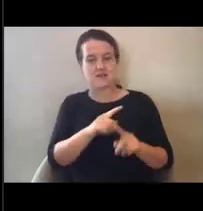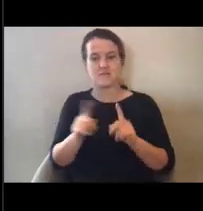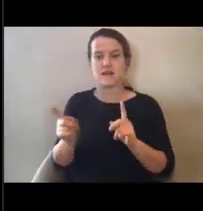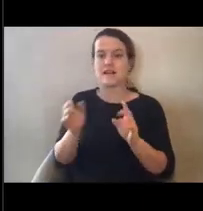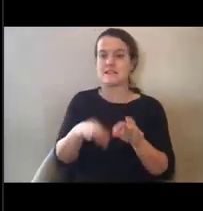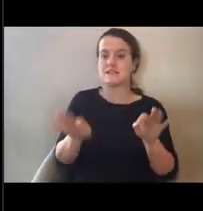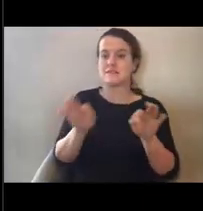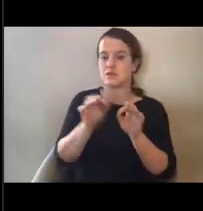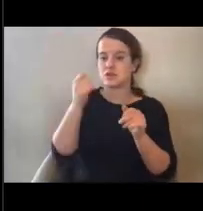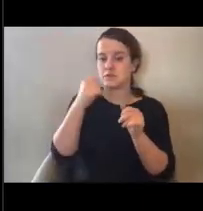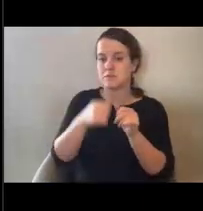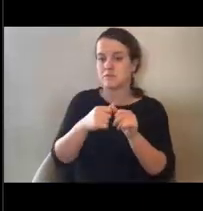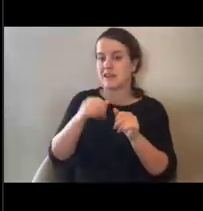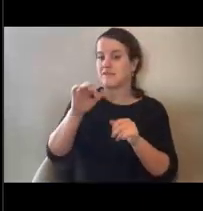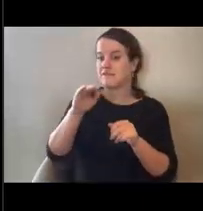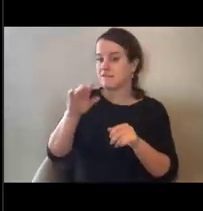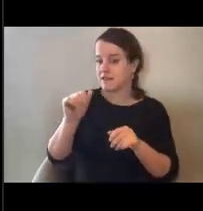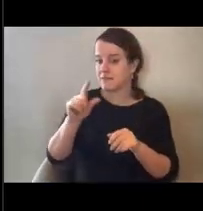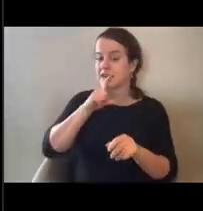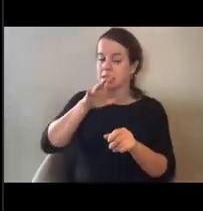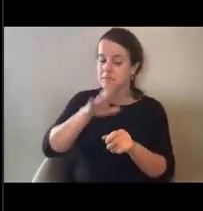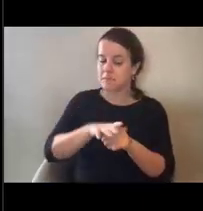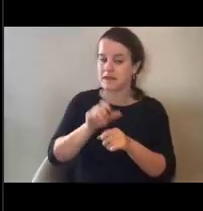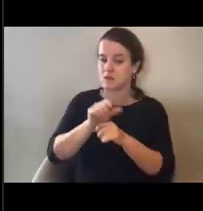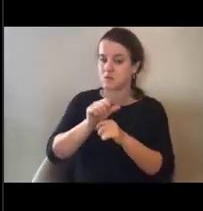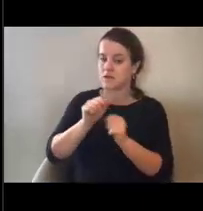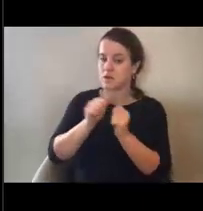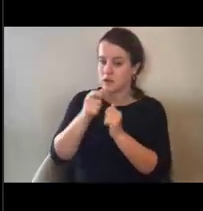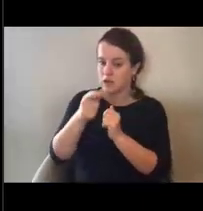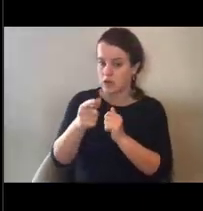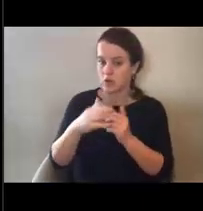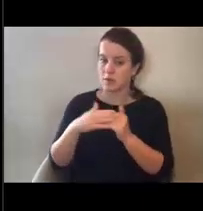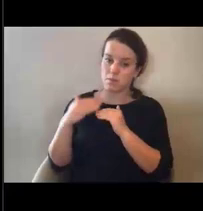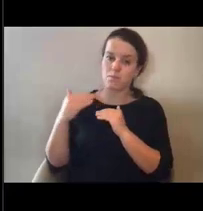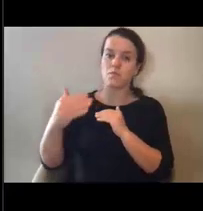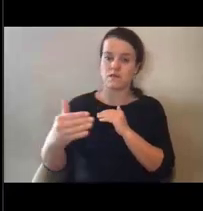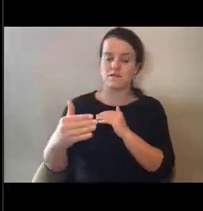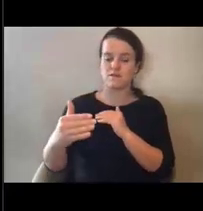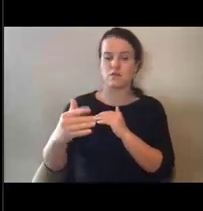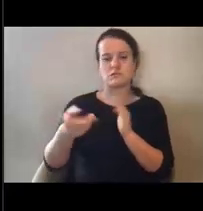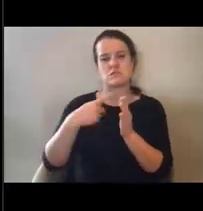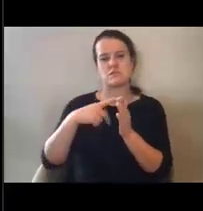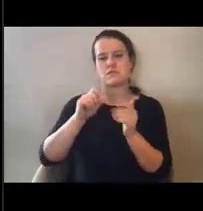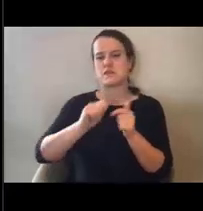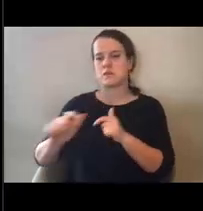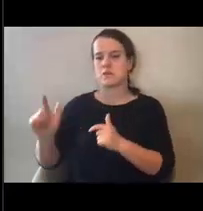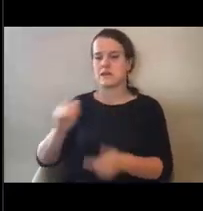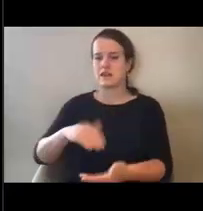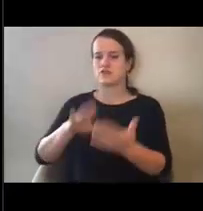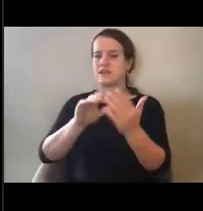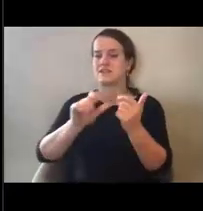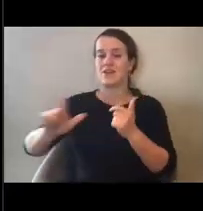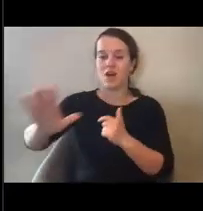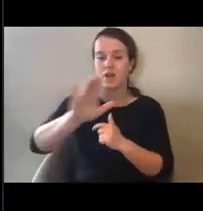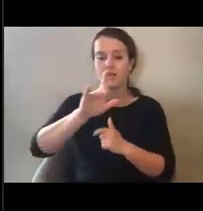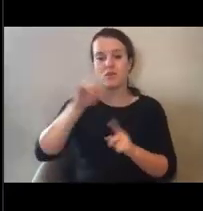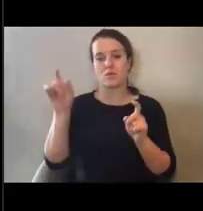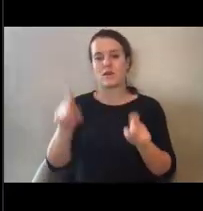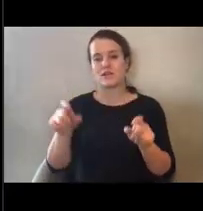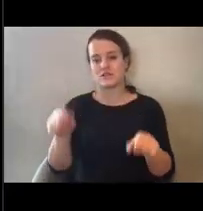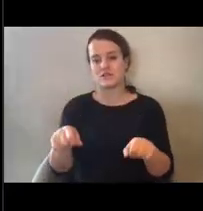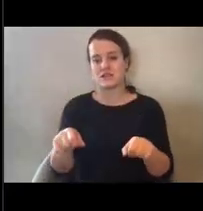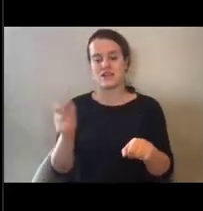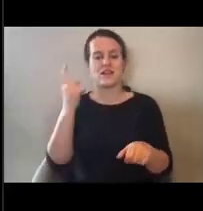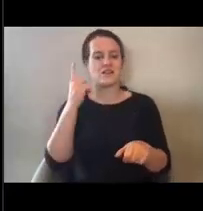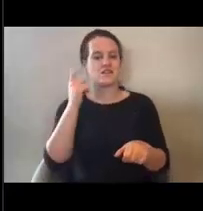FEMA is committed to working with you and moving forward to ensure that we can address all of your questions. We won't have